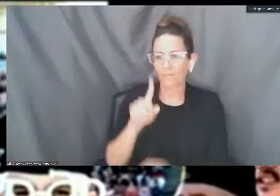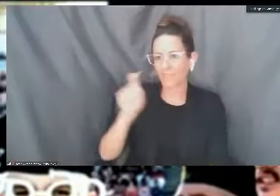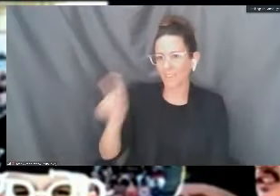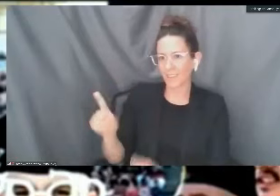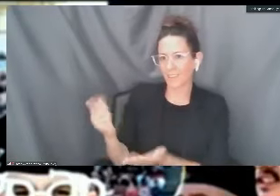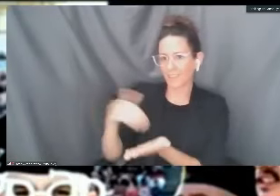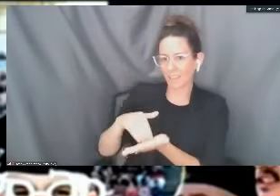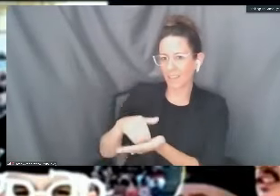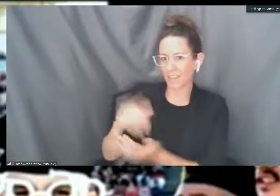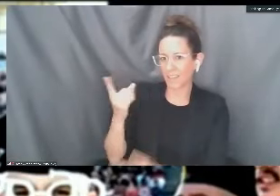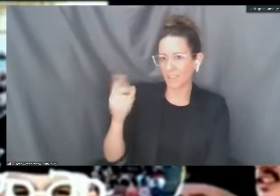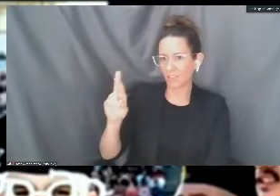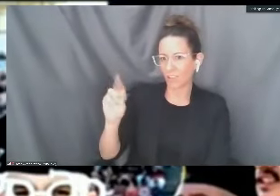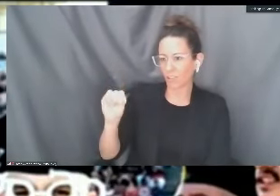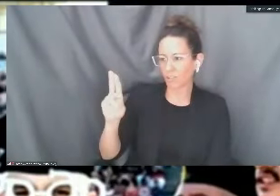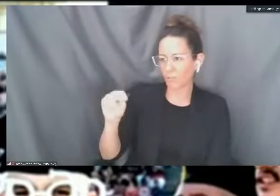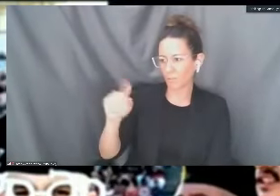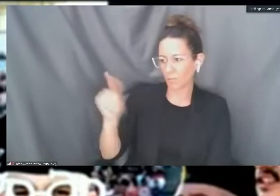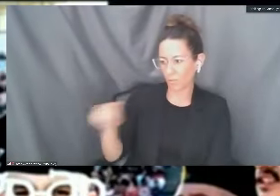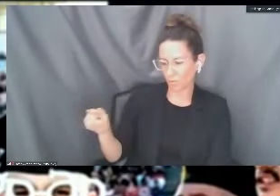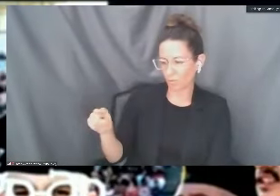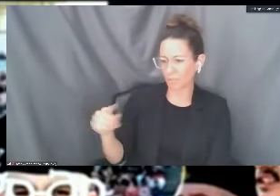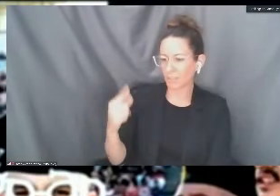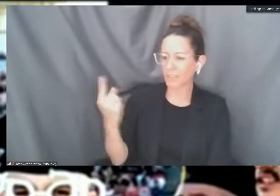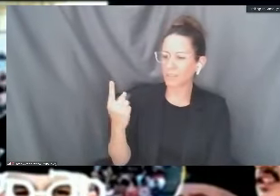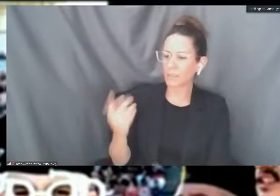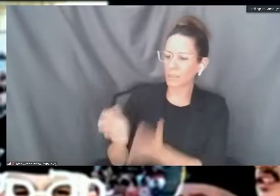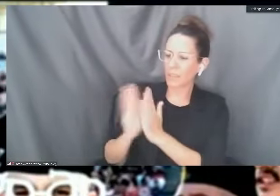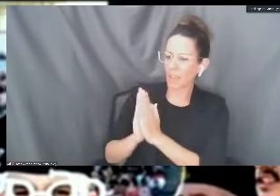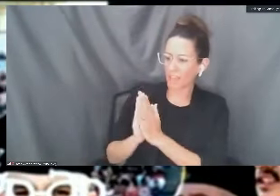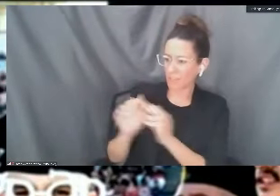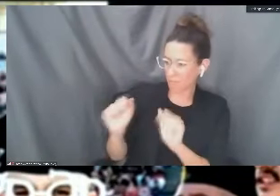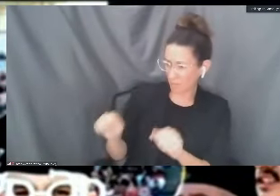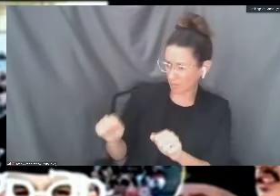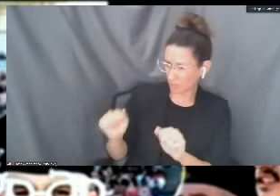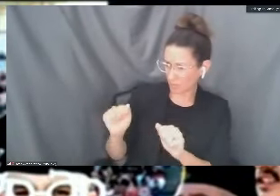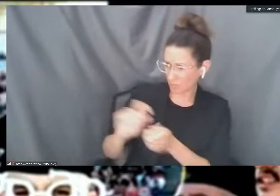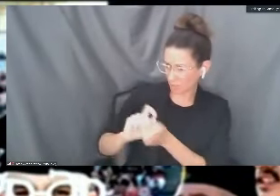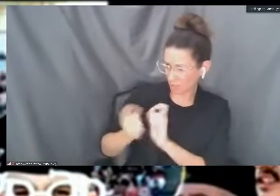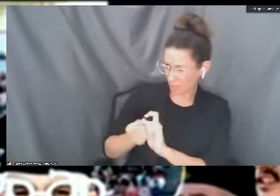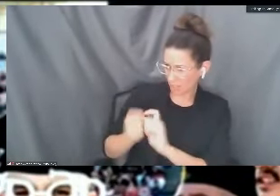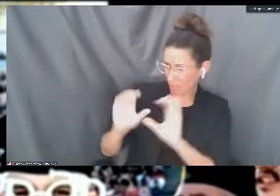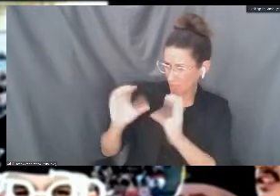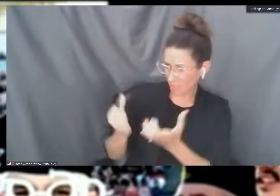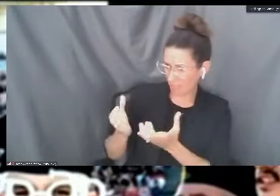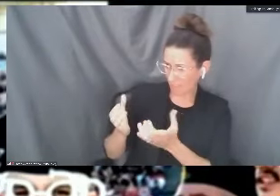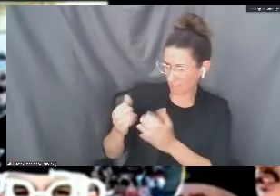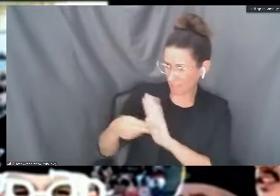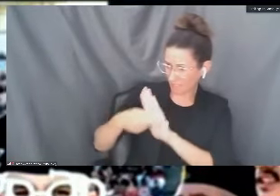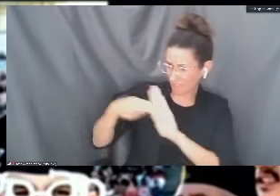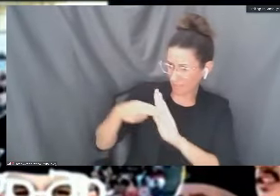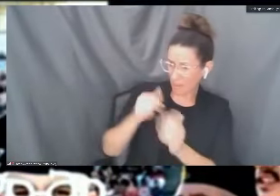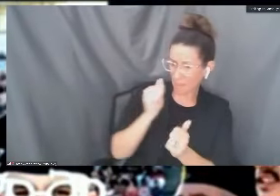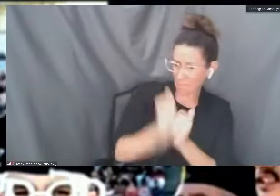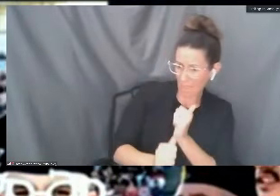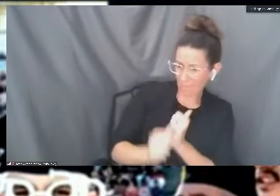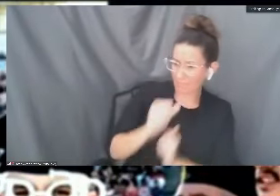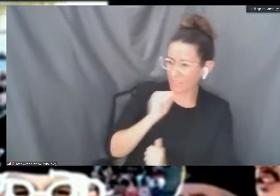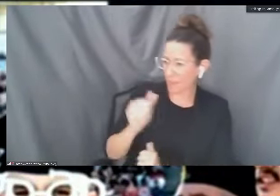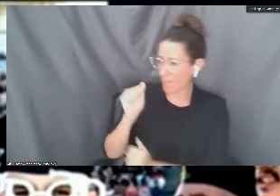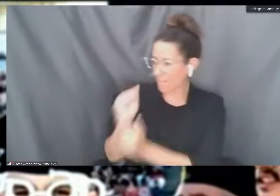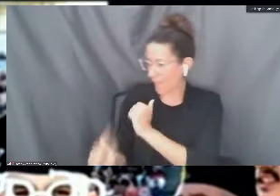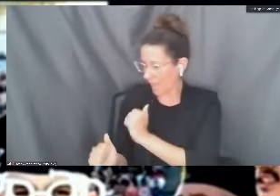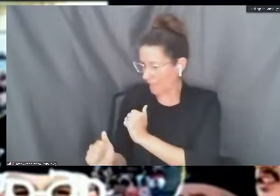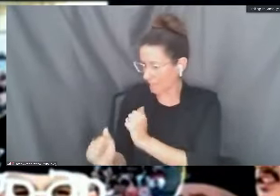One student submitted a question. I was wondering if it is still possible to change your class to pass or no pass. Also,